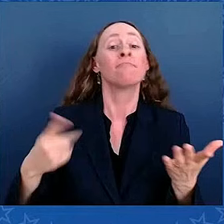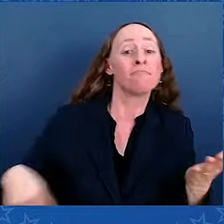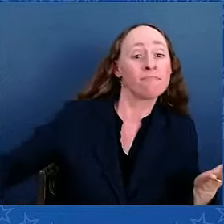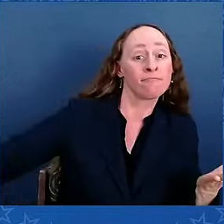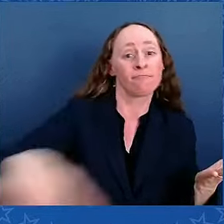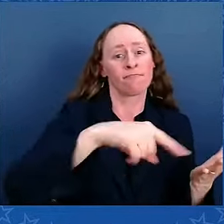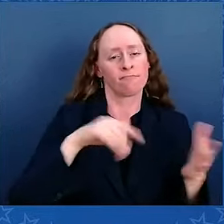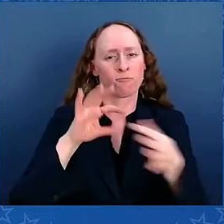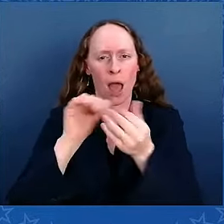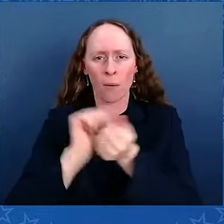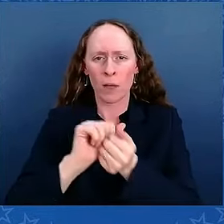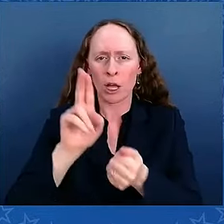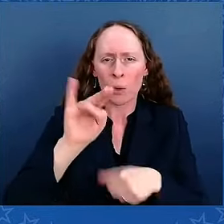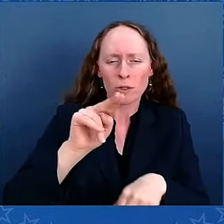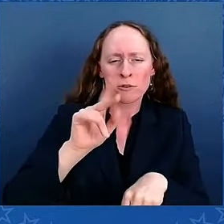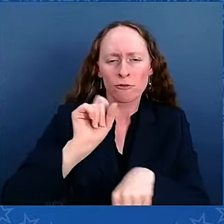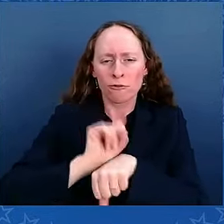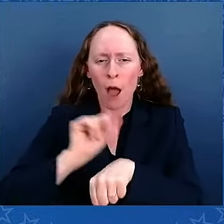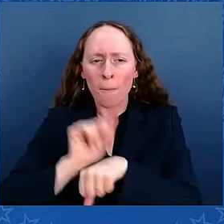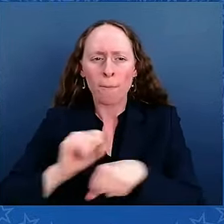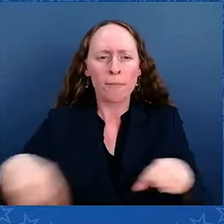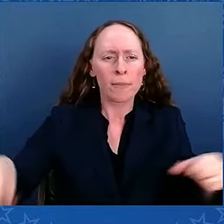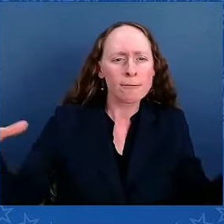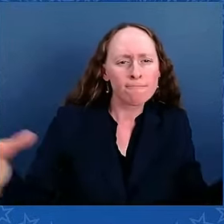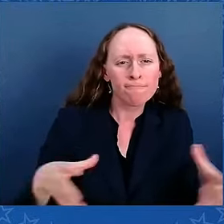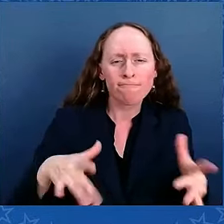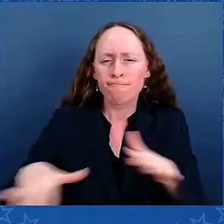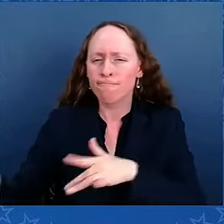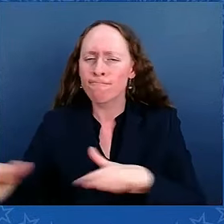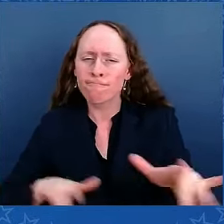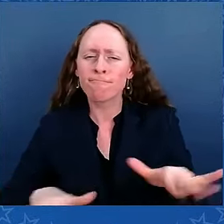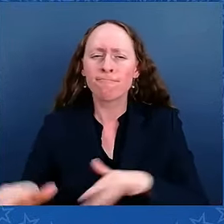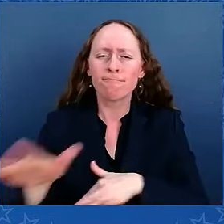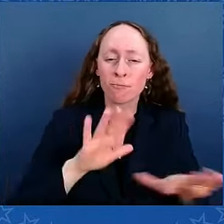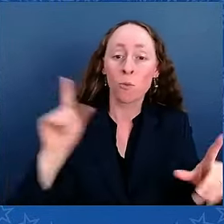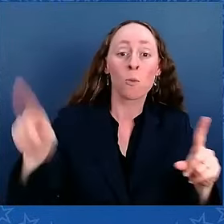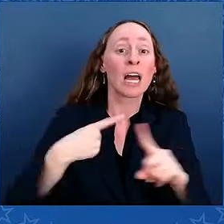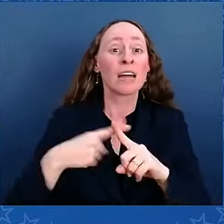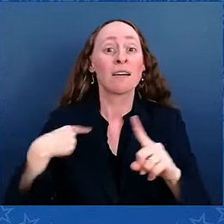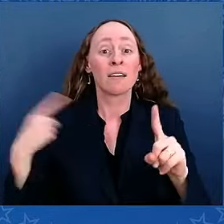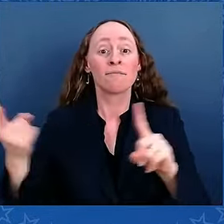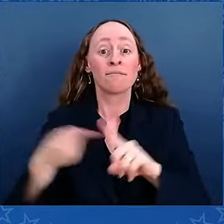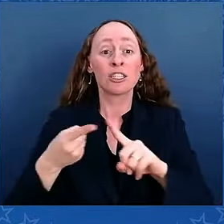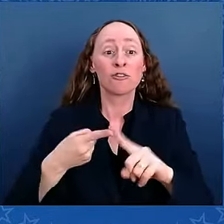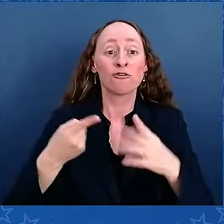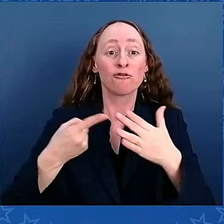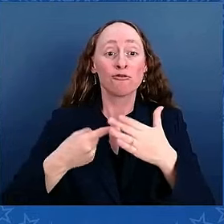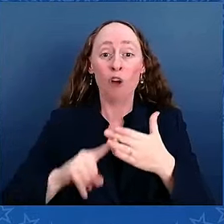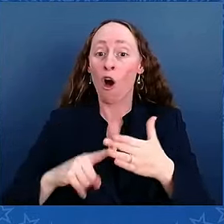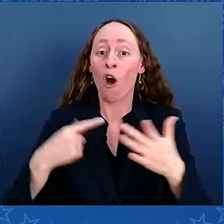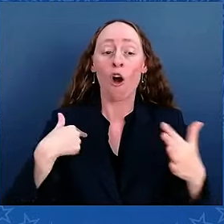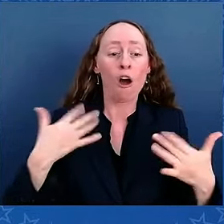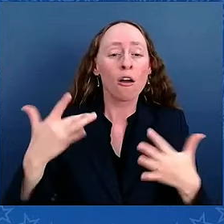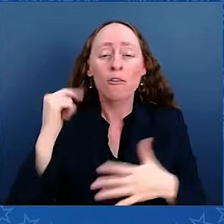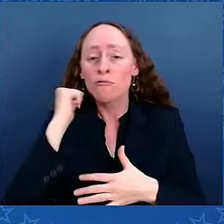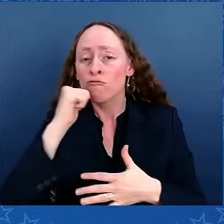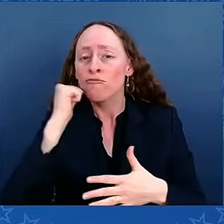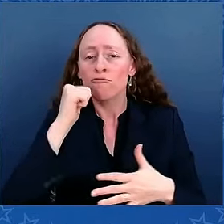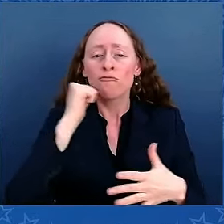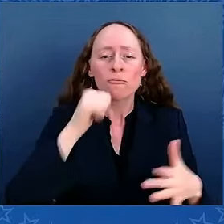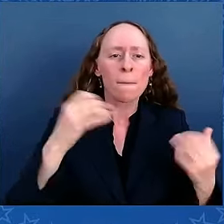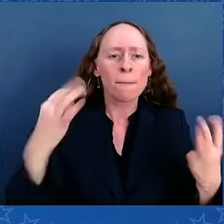steward, other than the day-to-day duties, I would often get hit from senior union members, hey, John, what's going on with the pension?